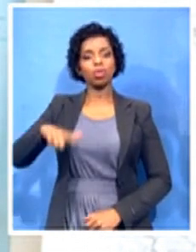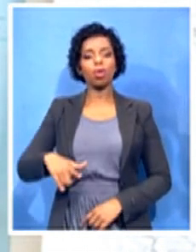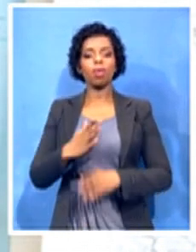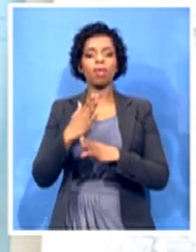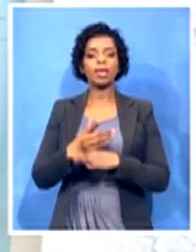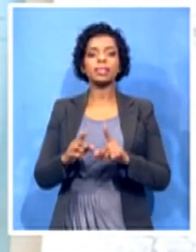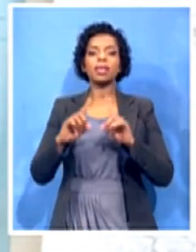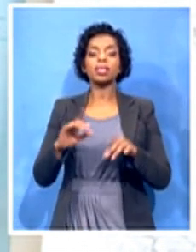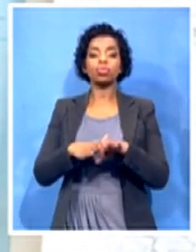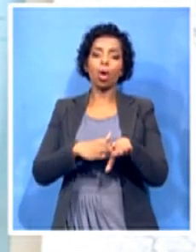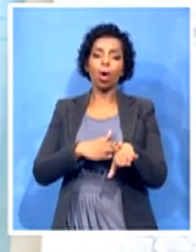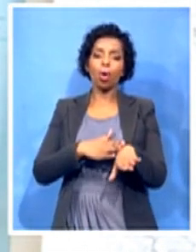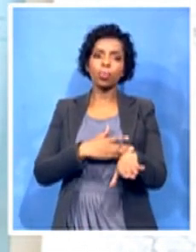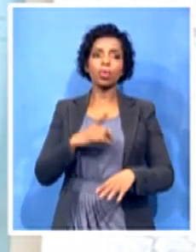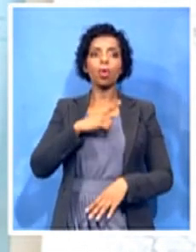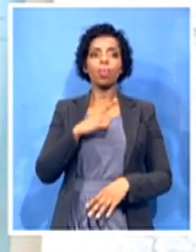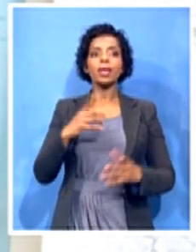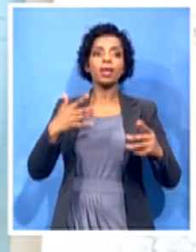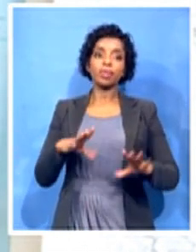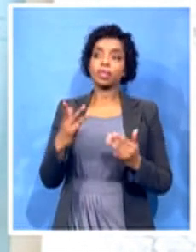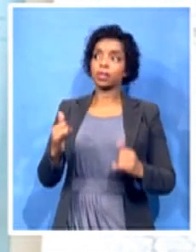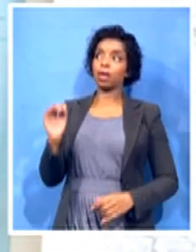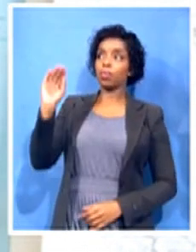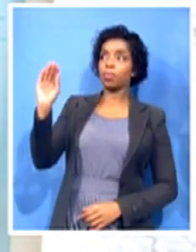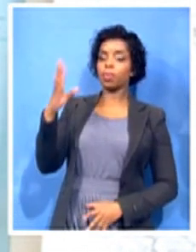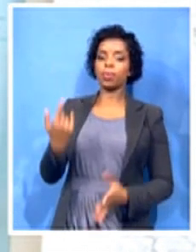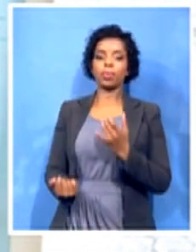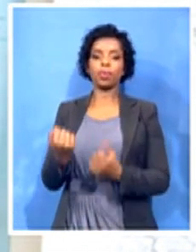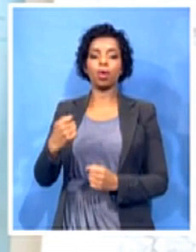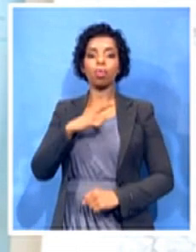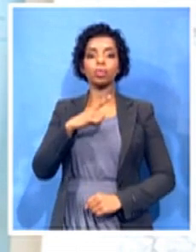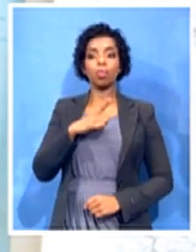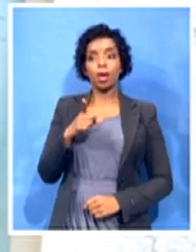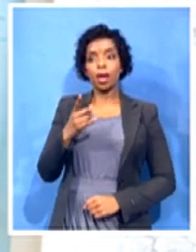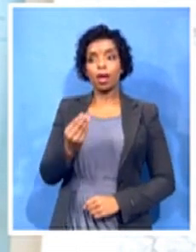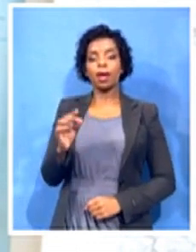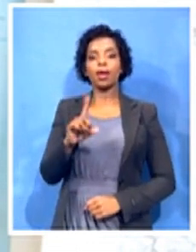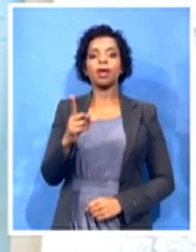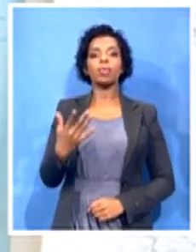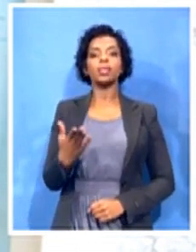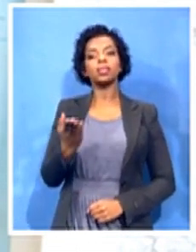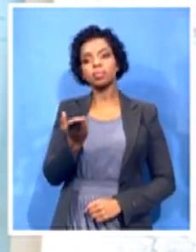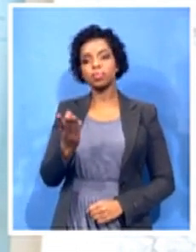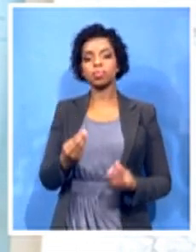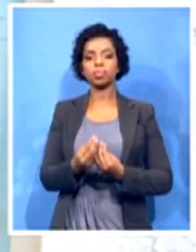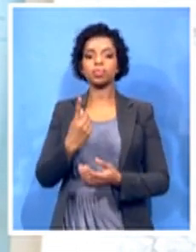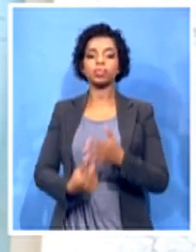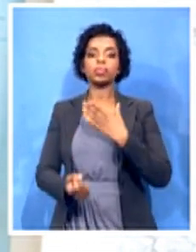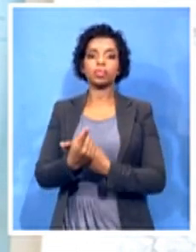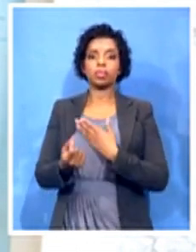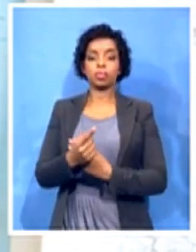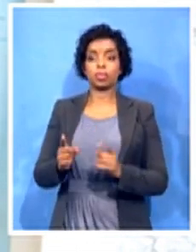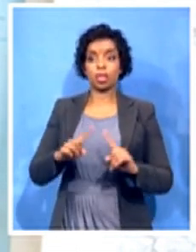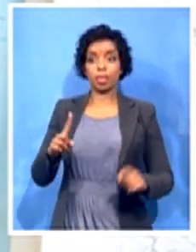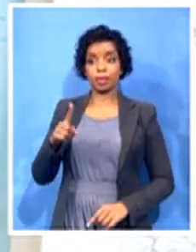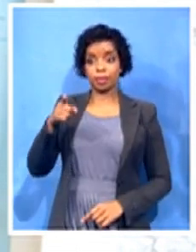that the department fulfill their obligations. The Department of Human Settlements was not a party to the original court proceedings.